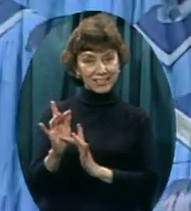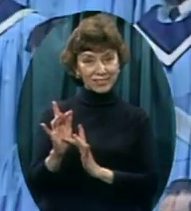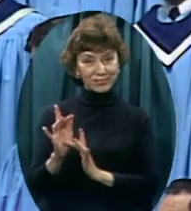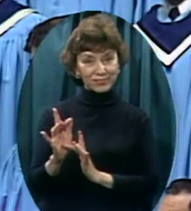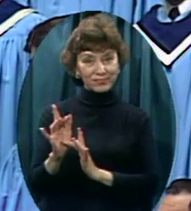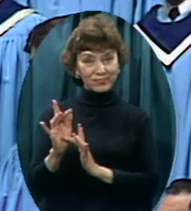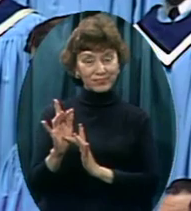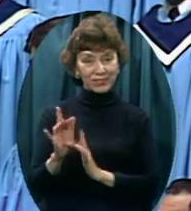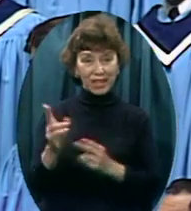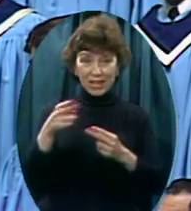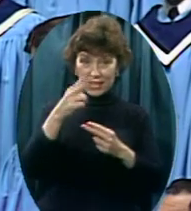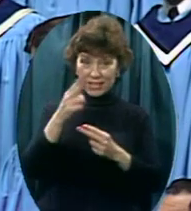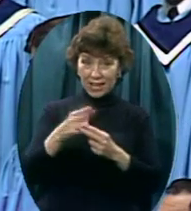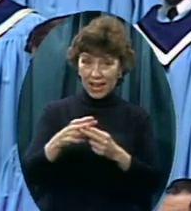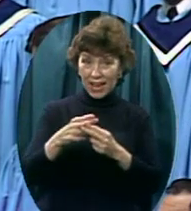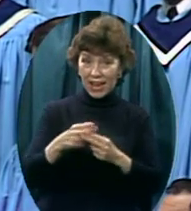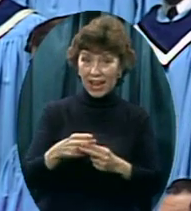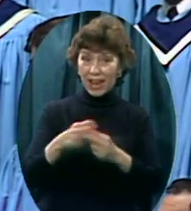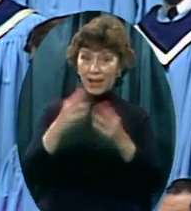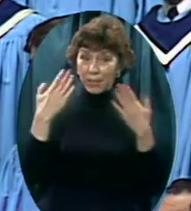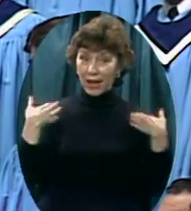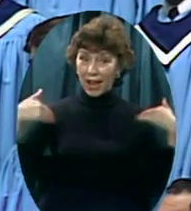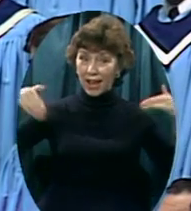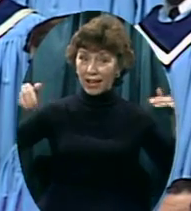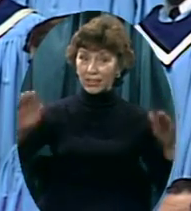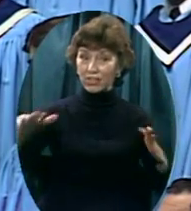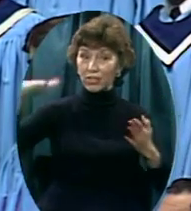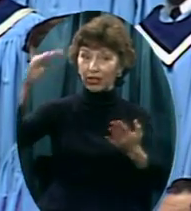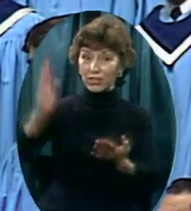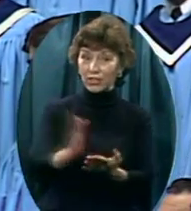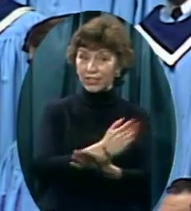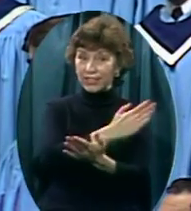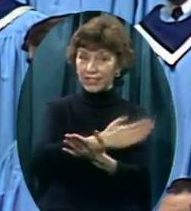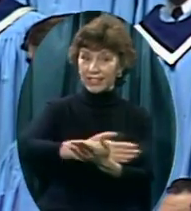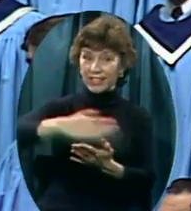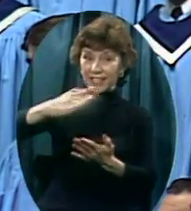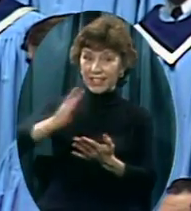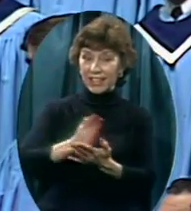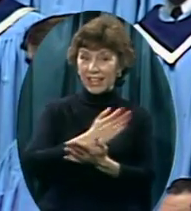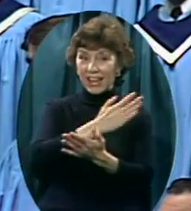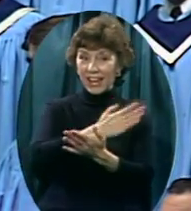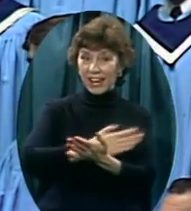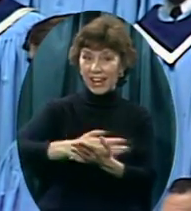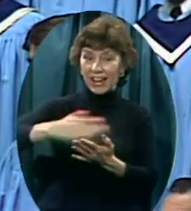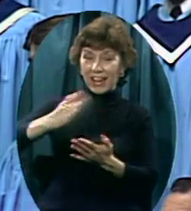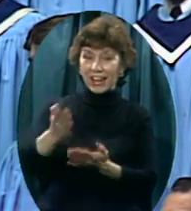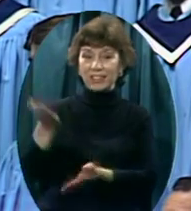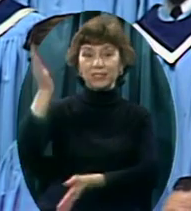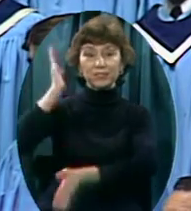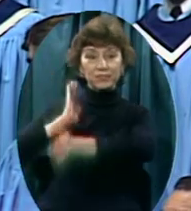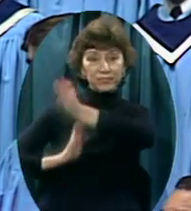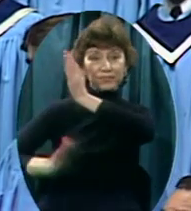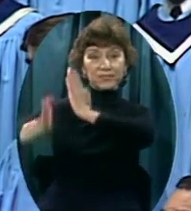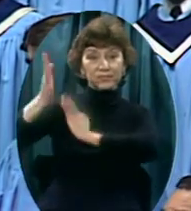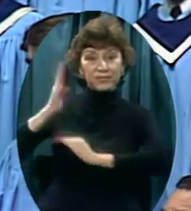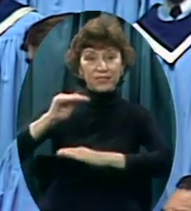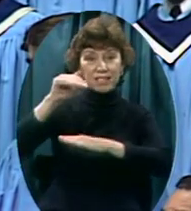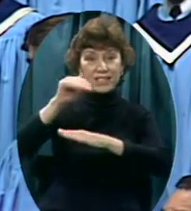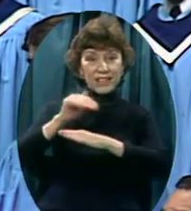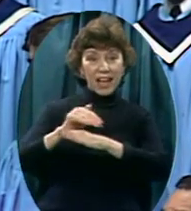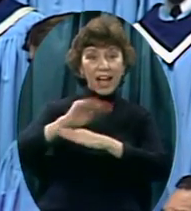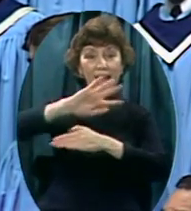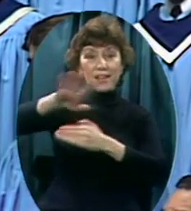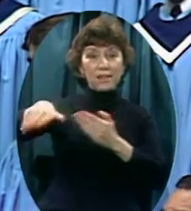Yea, angels sang, the night of heaven